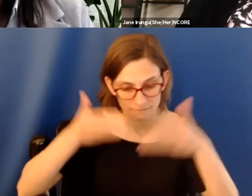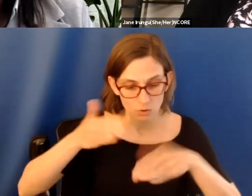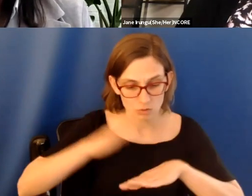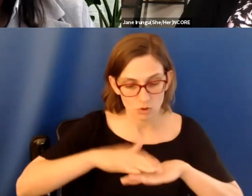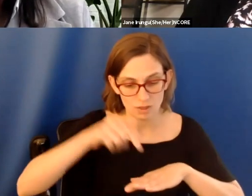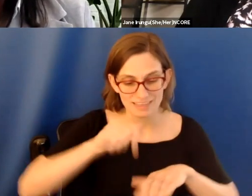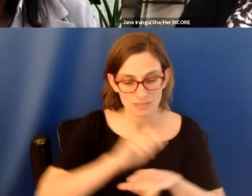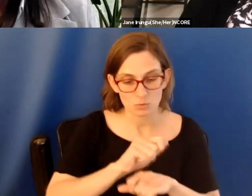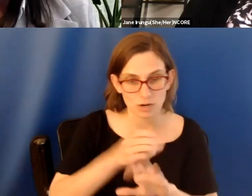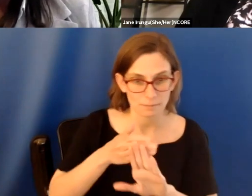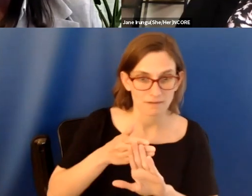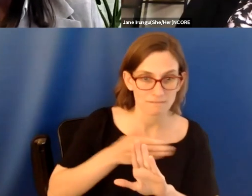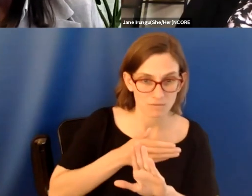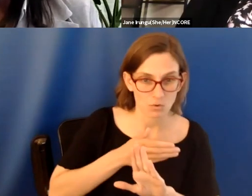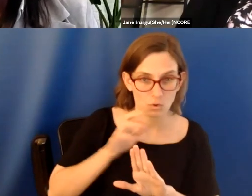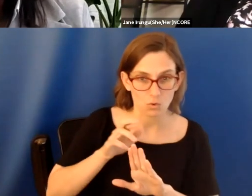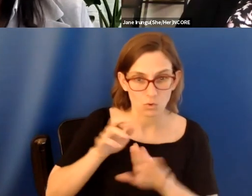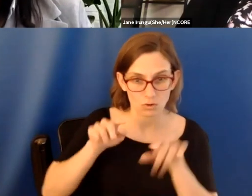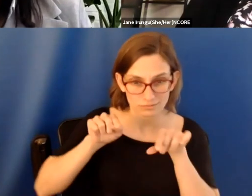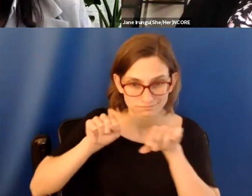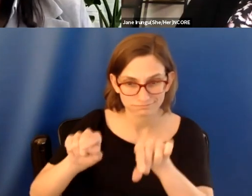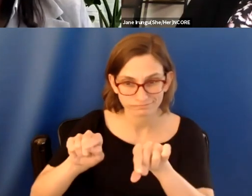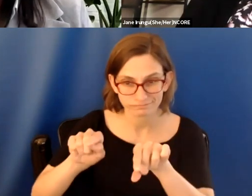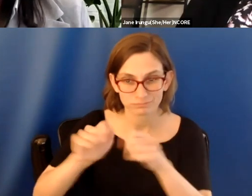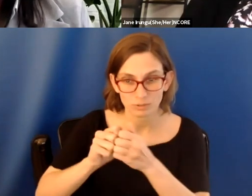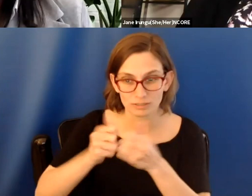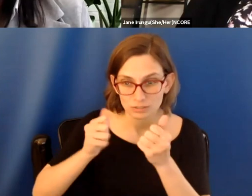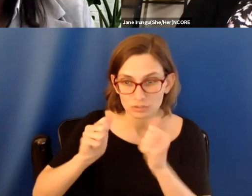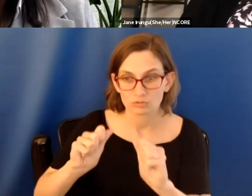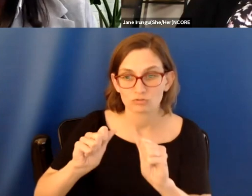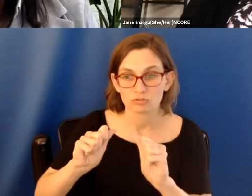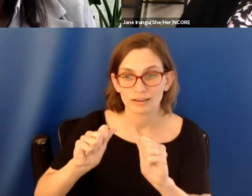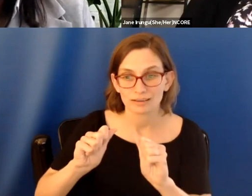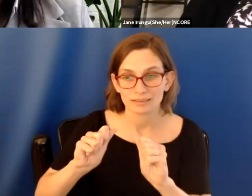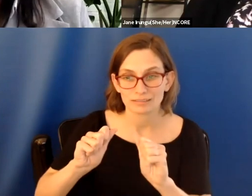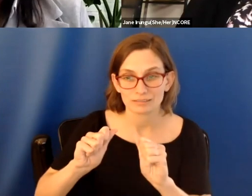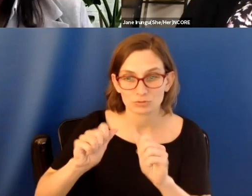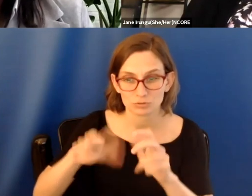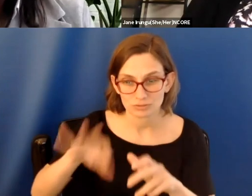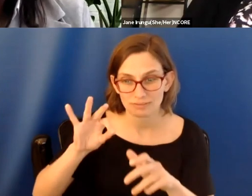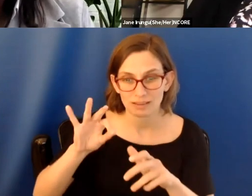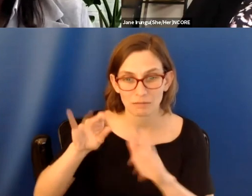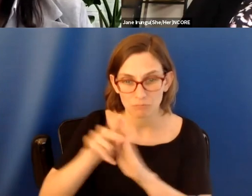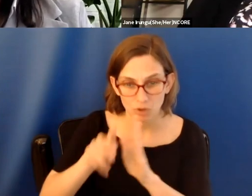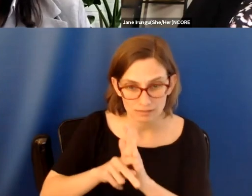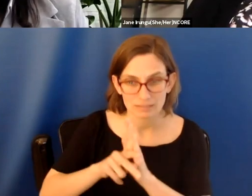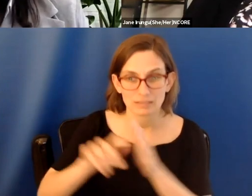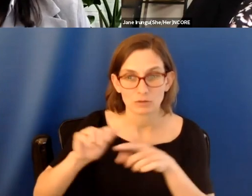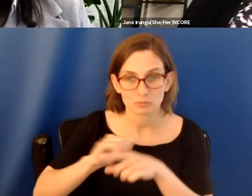work before or in conjunction with trying to devise policy or practice shifts in our work?